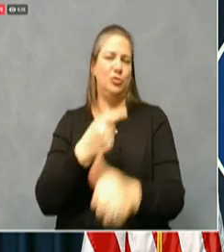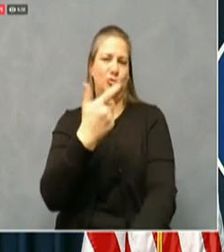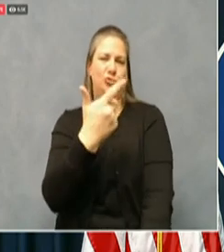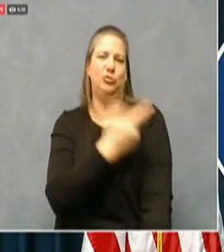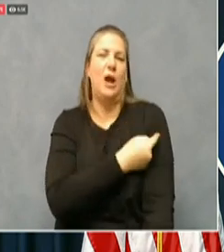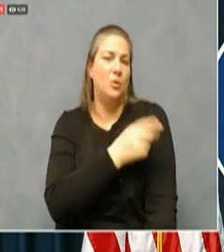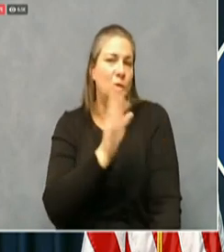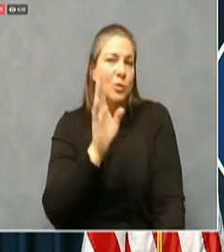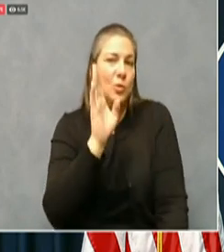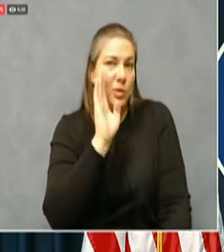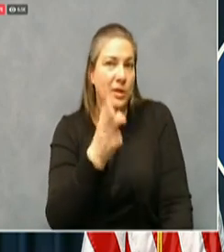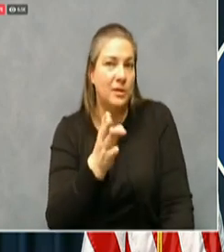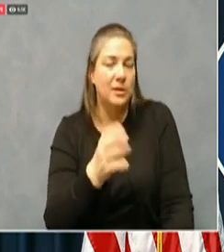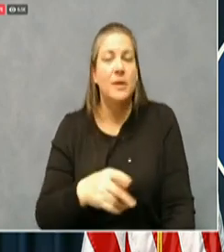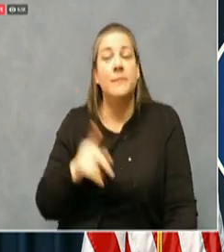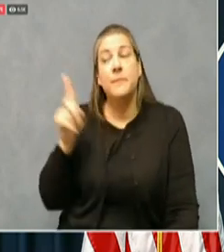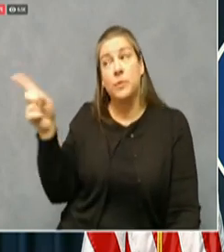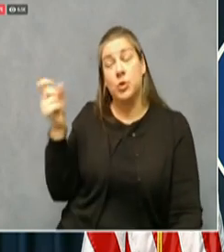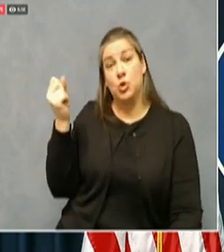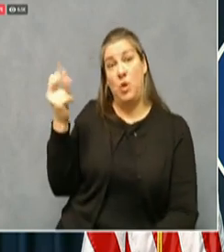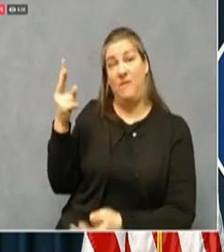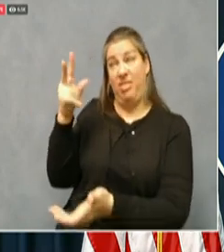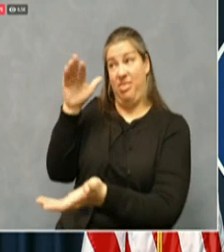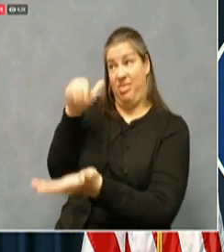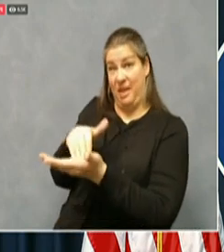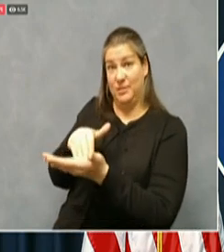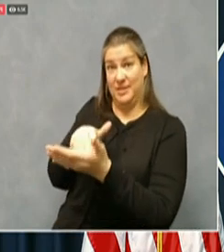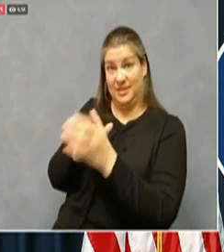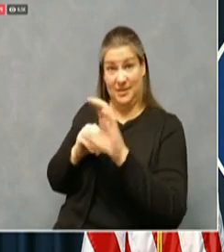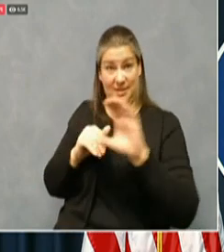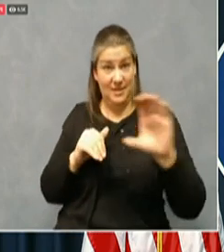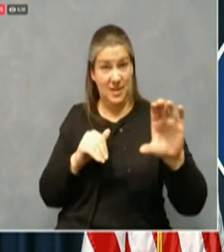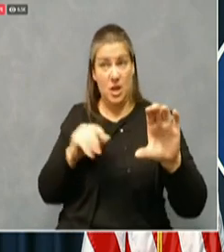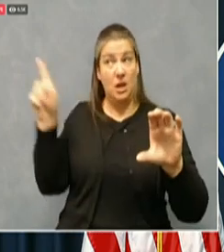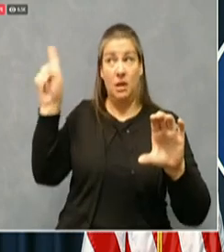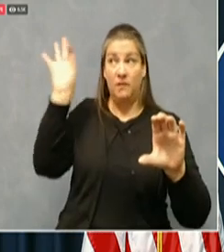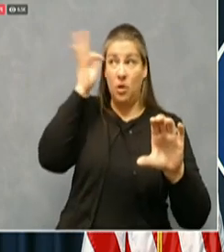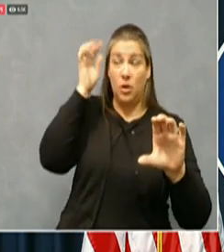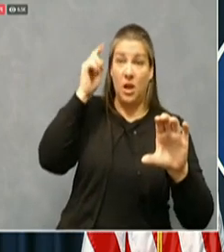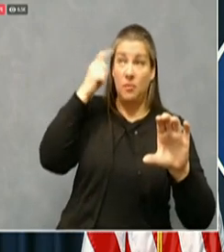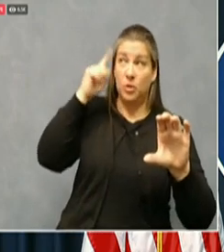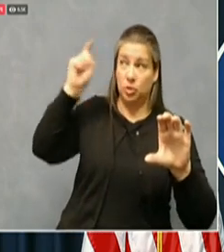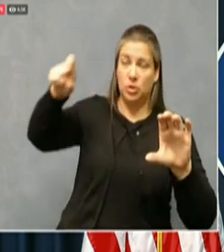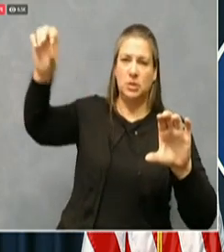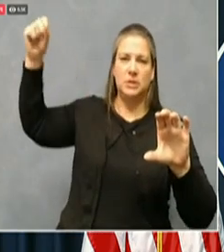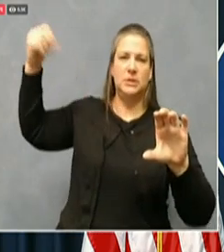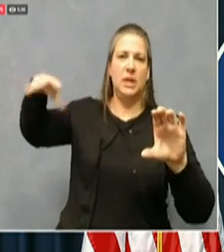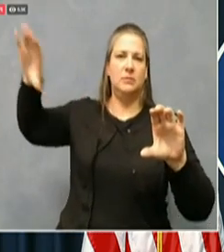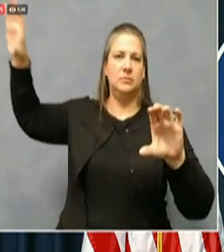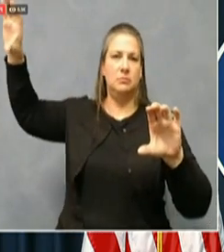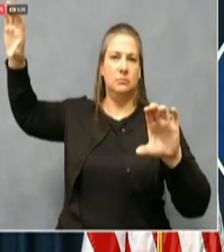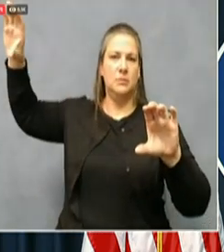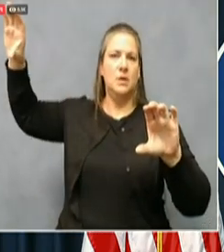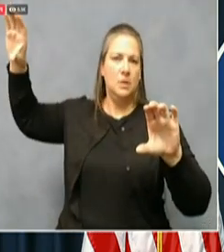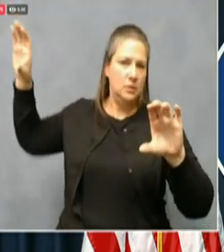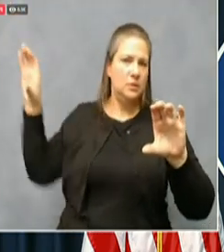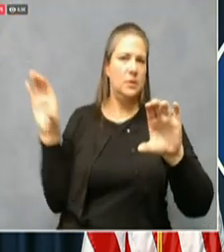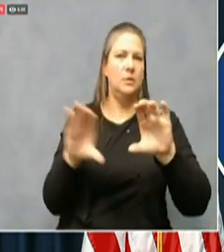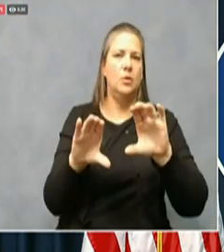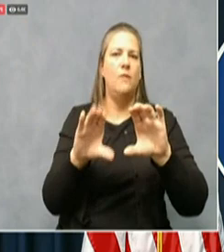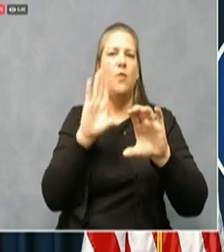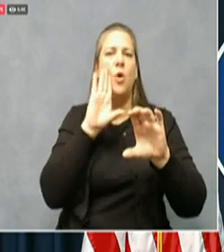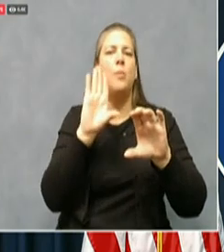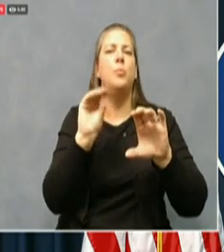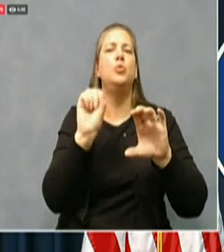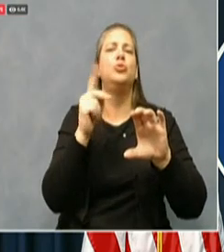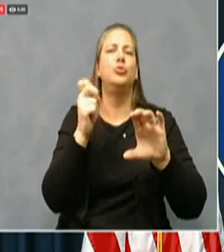,000 federal government hazard is supposed to have the booster shot in hand. So in each of these times, when we talk about the